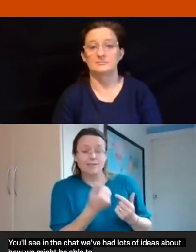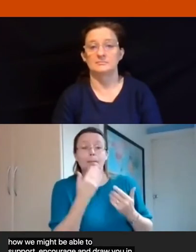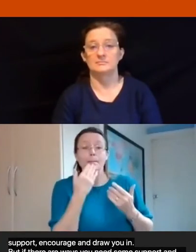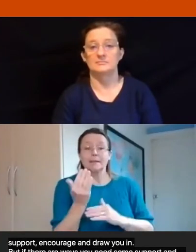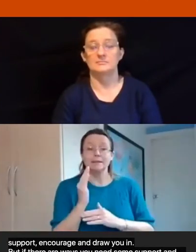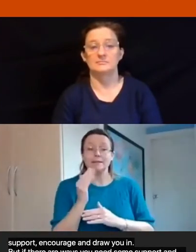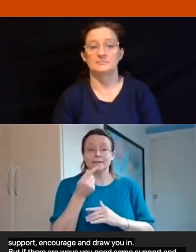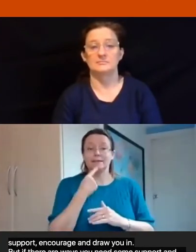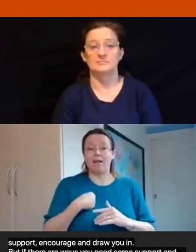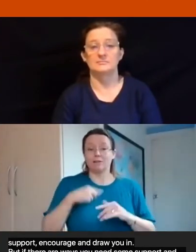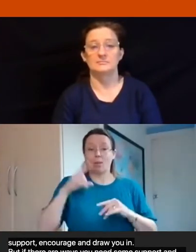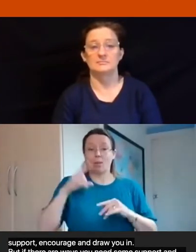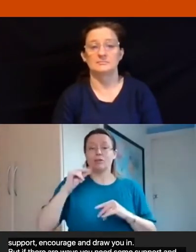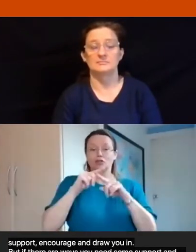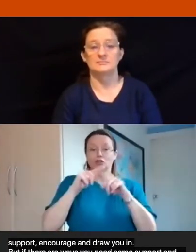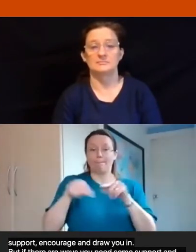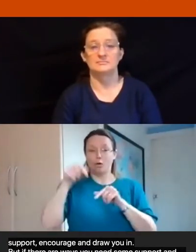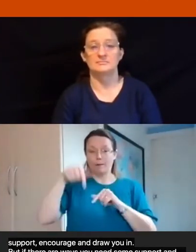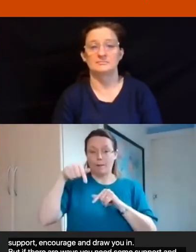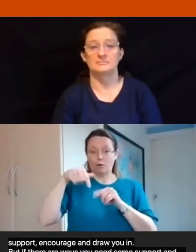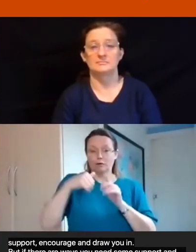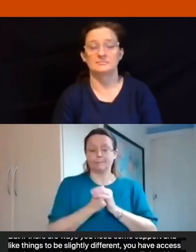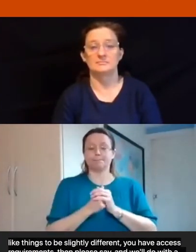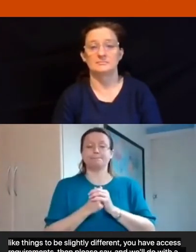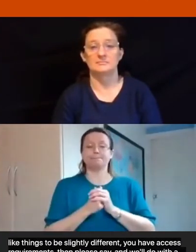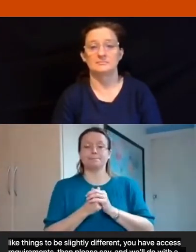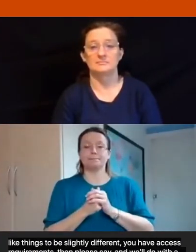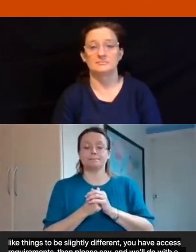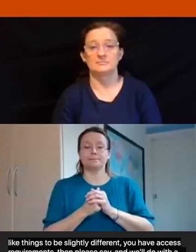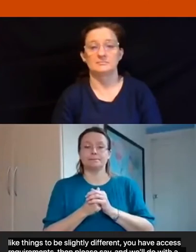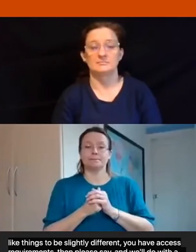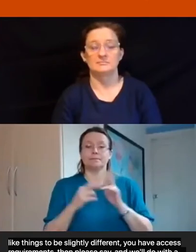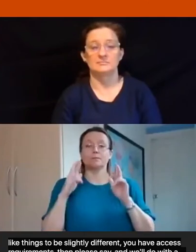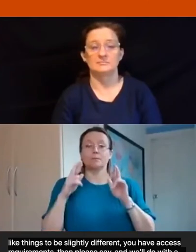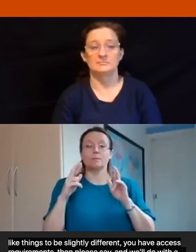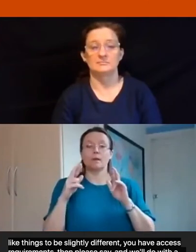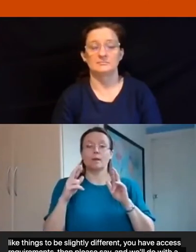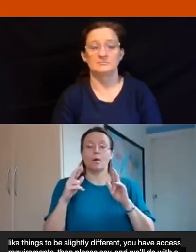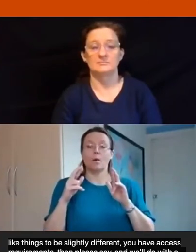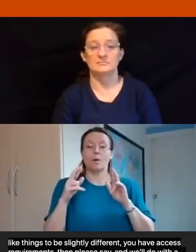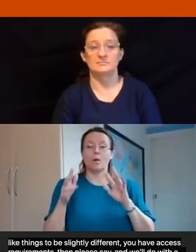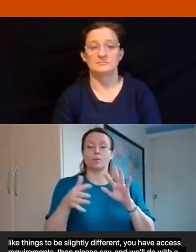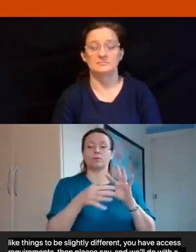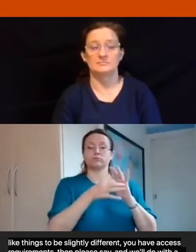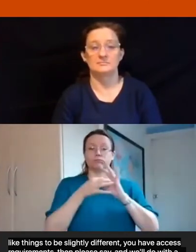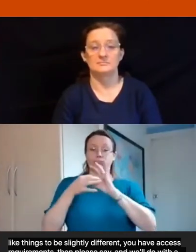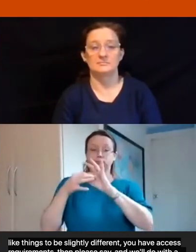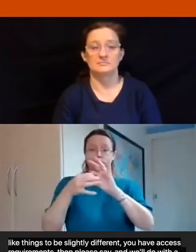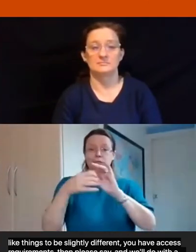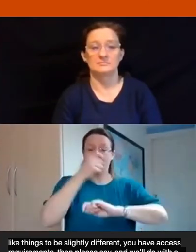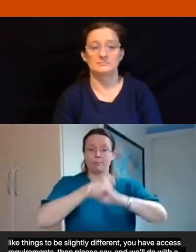say and we'll do what we can we hope that together we can weave together something of a framework of a day